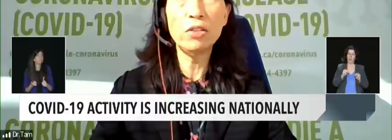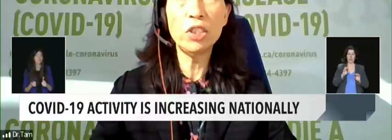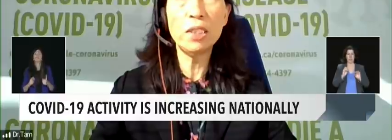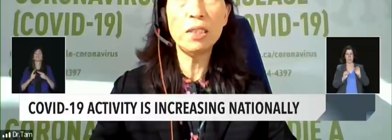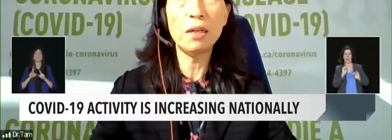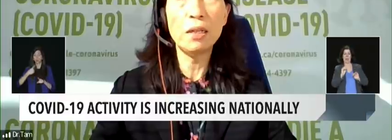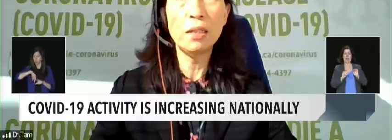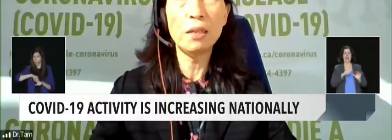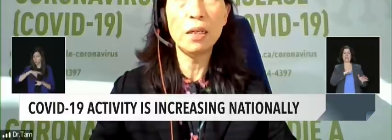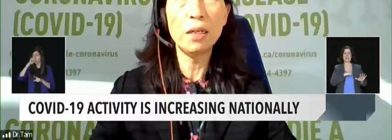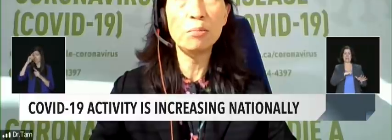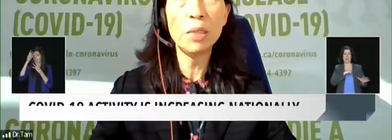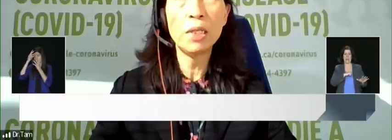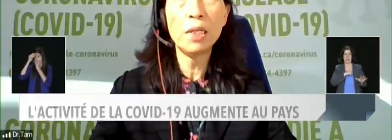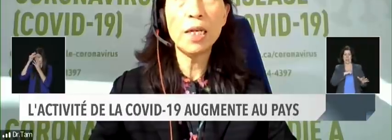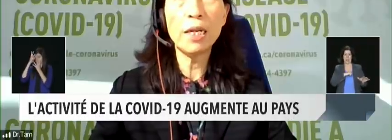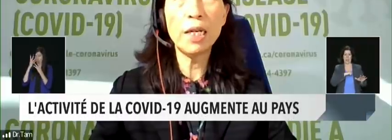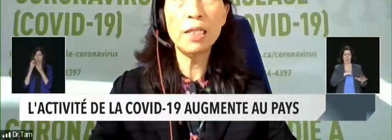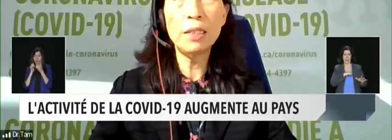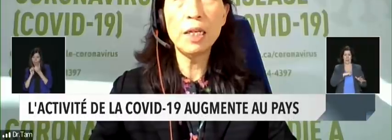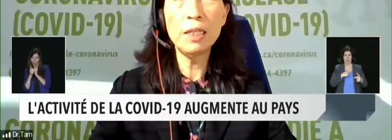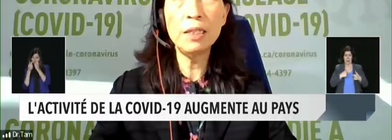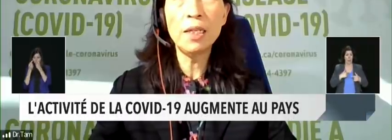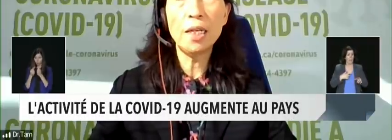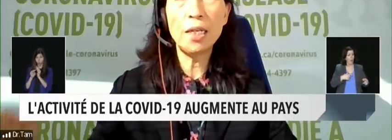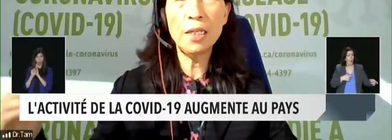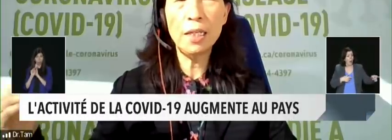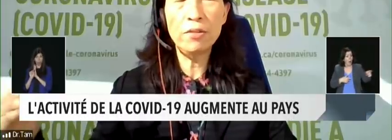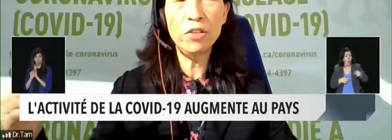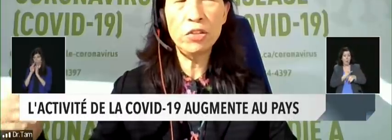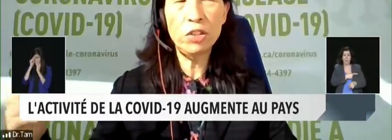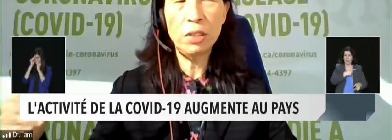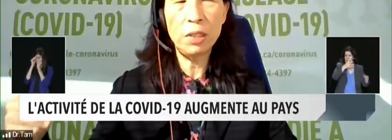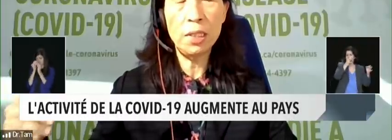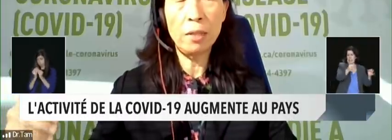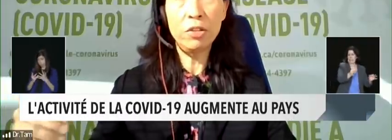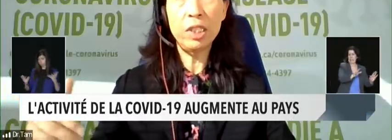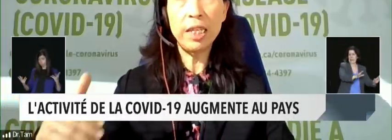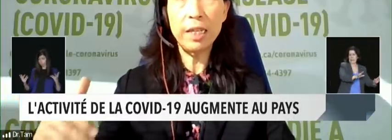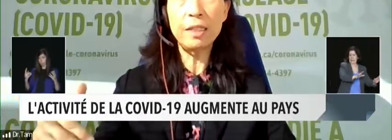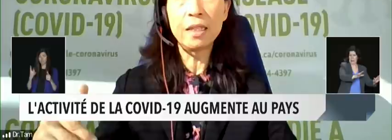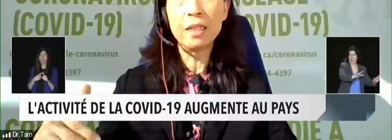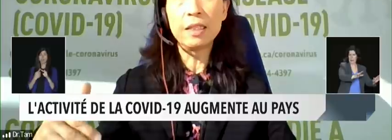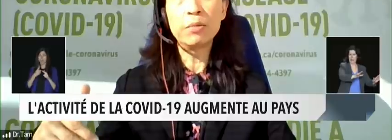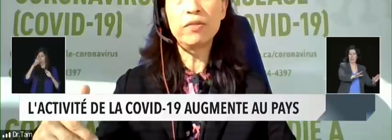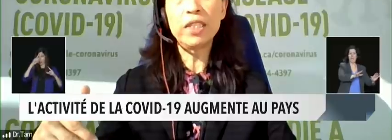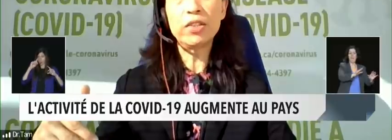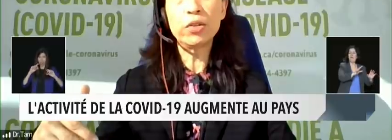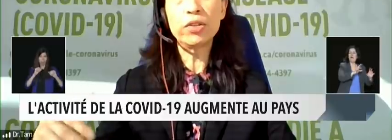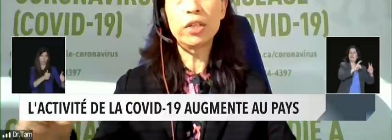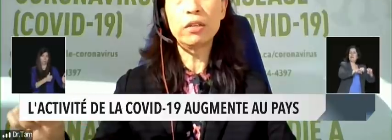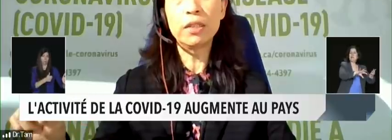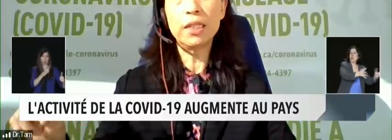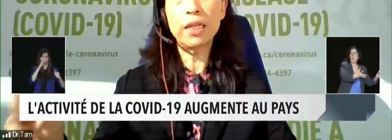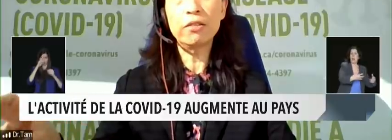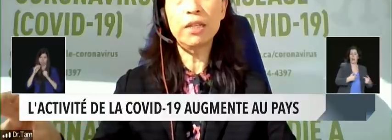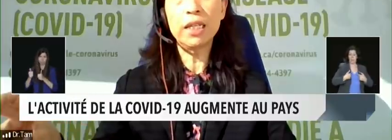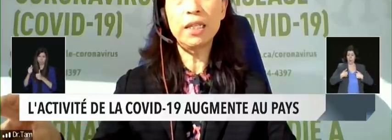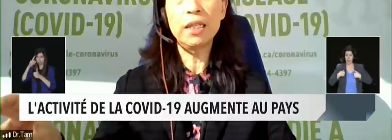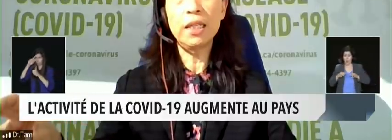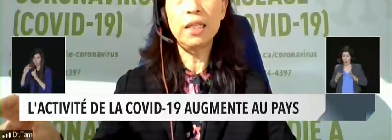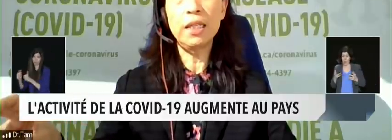the methodologies on how that is done. And as I've just said, some of it is also